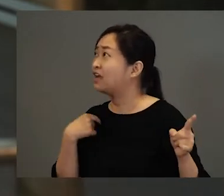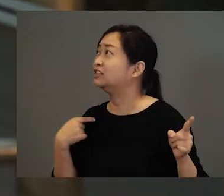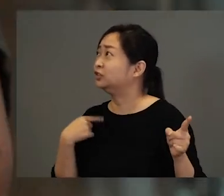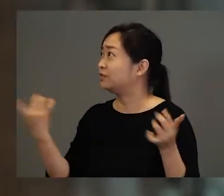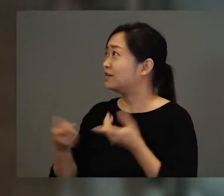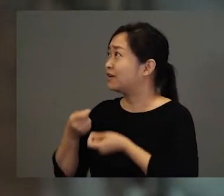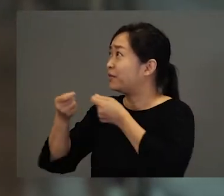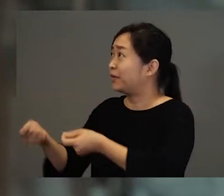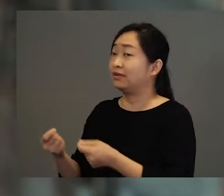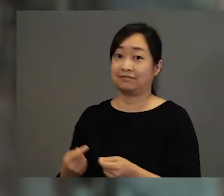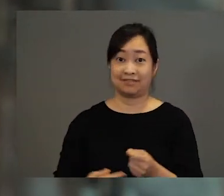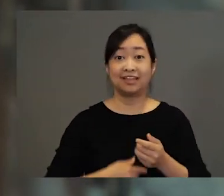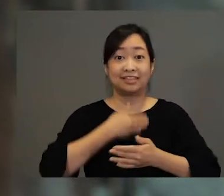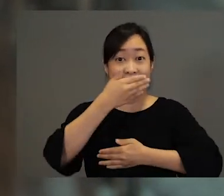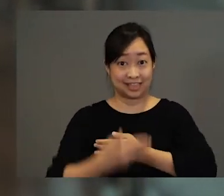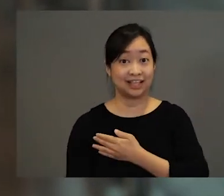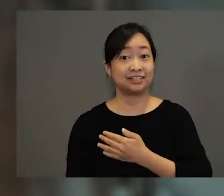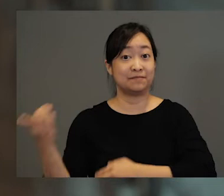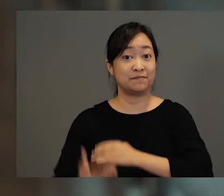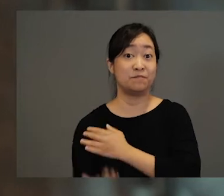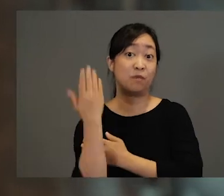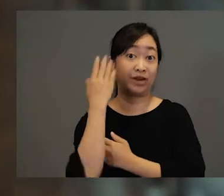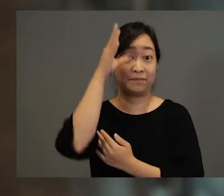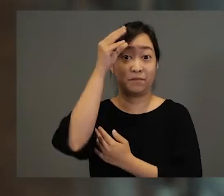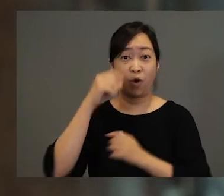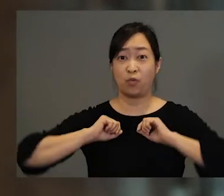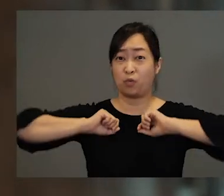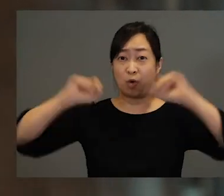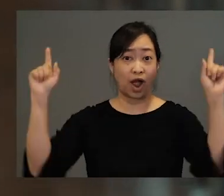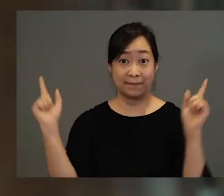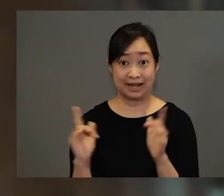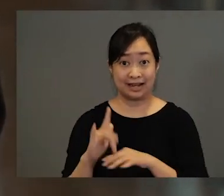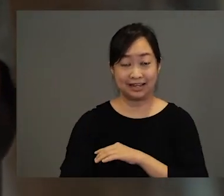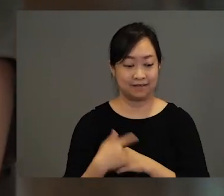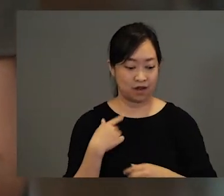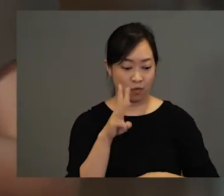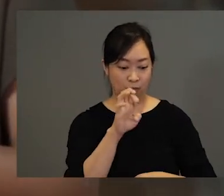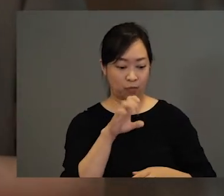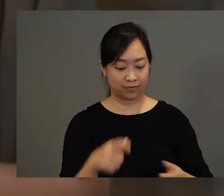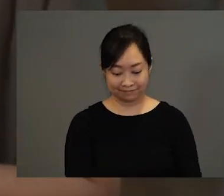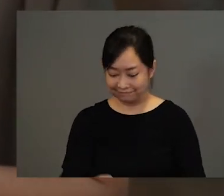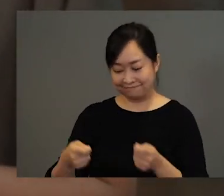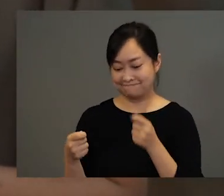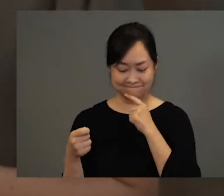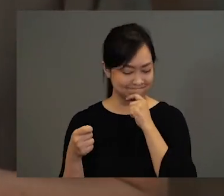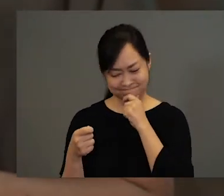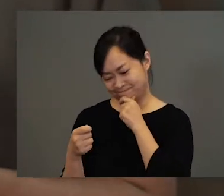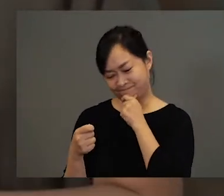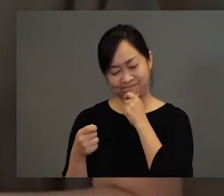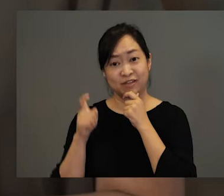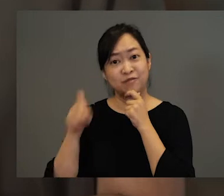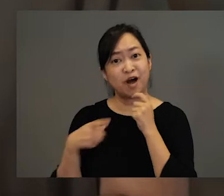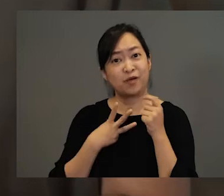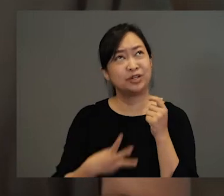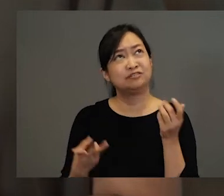forest. The very next morning, the little boy, he woke up early. He picked up the magic wand and he began to think about what